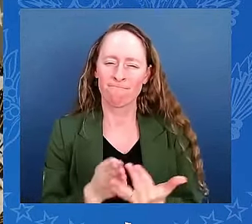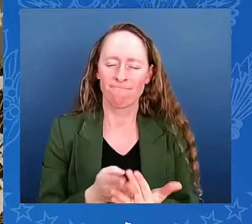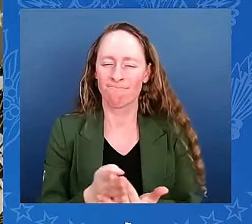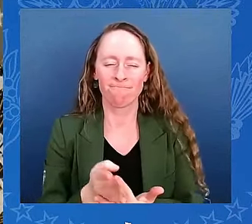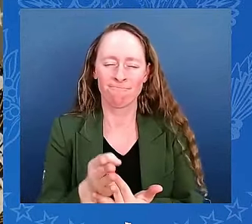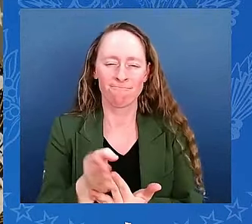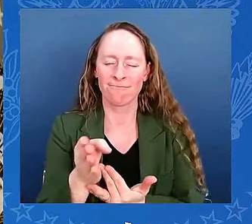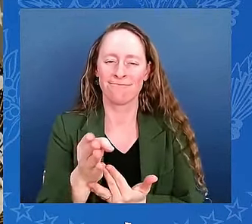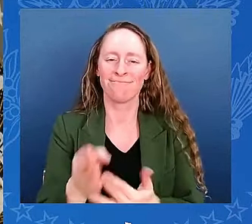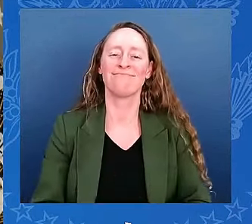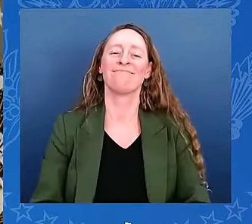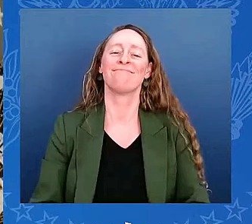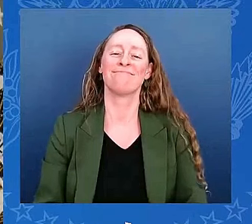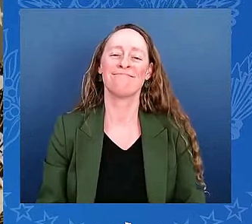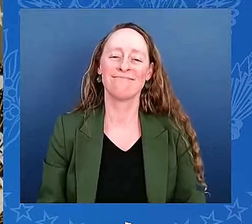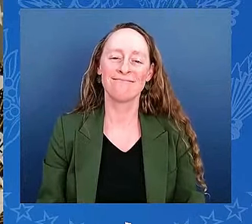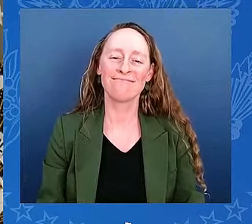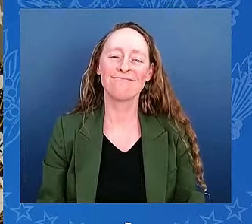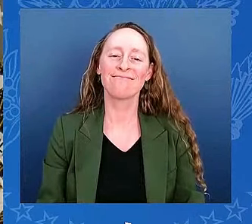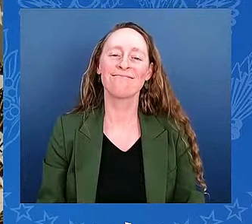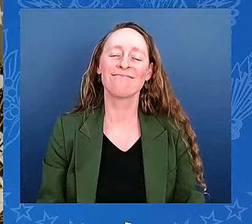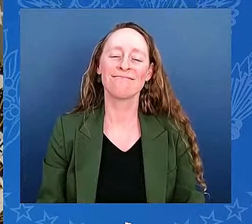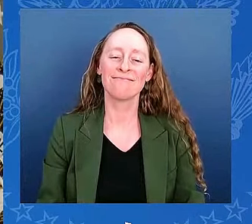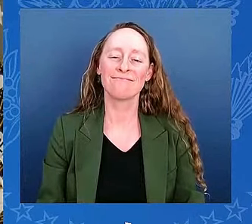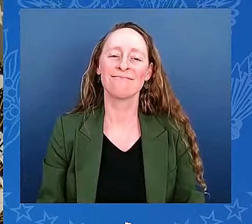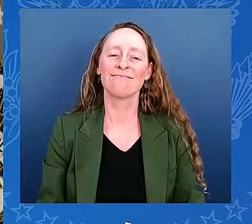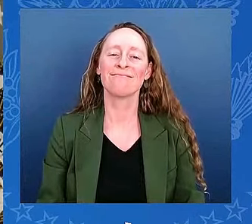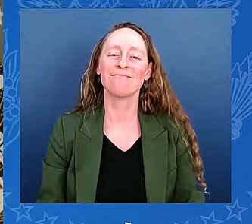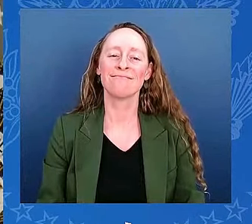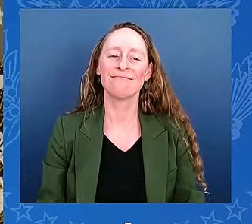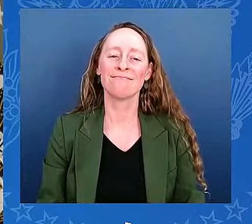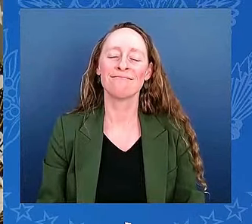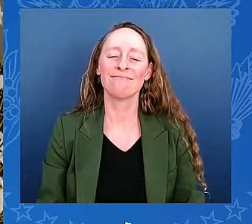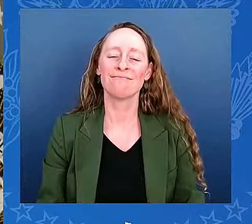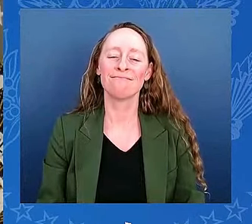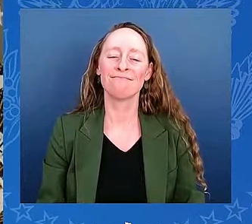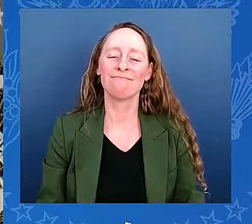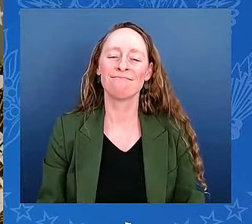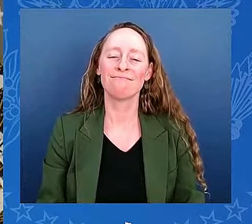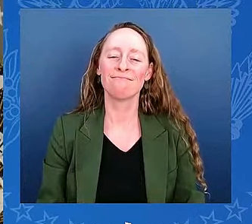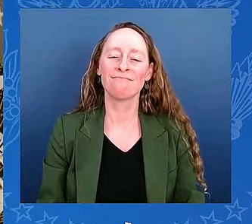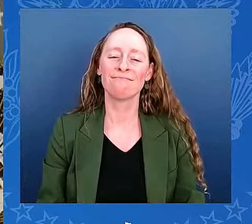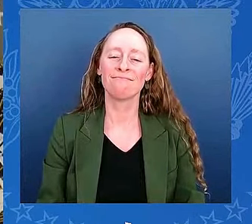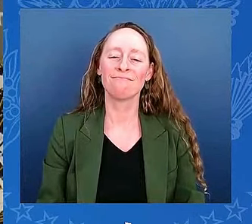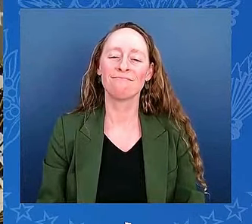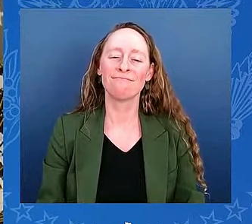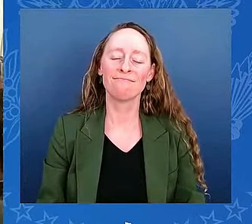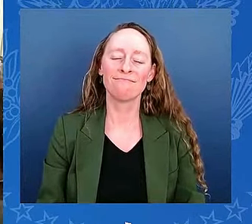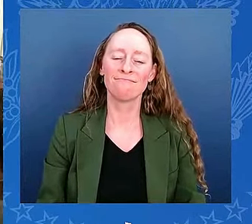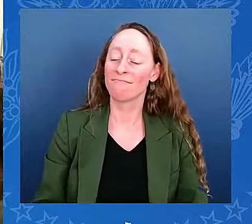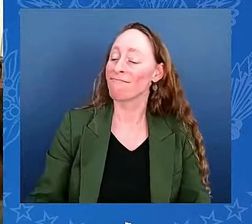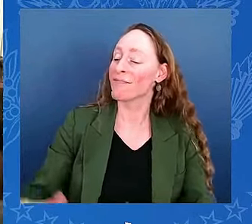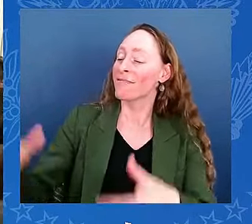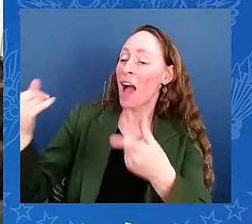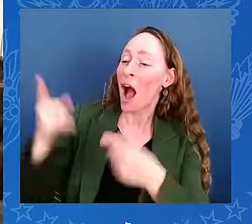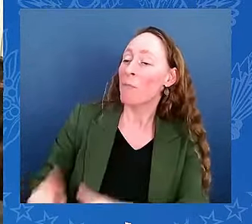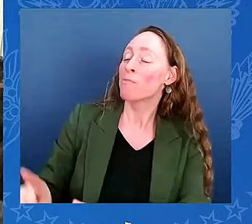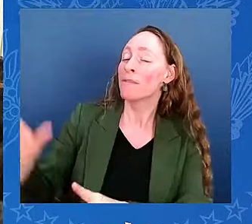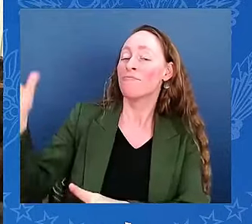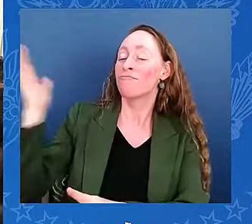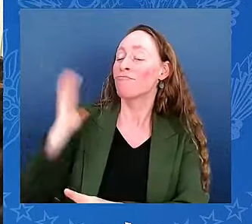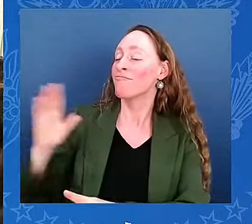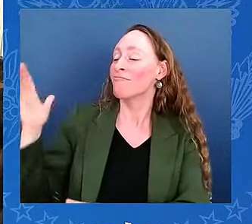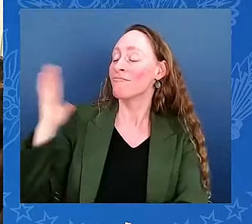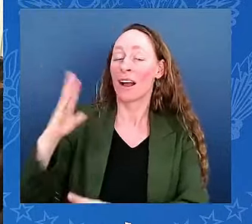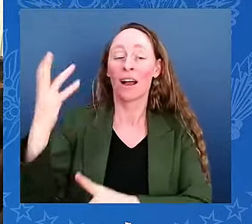like in memory and imagination. And joined by our histories and with faith in our futures — a future with the new